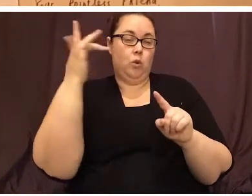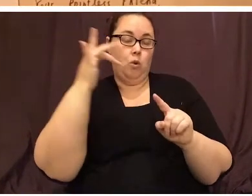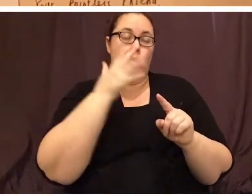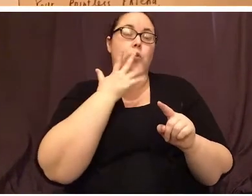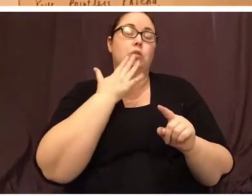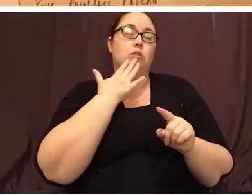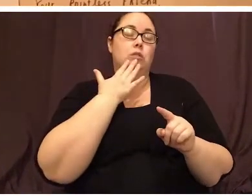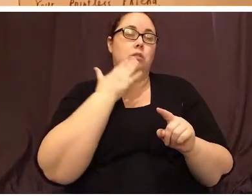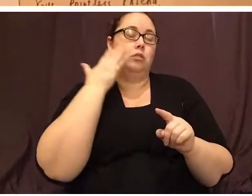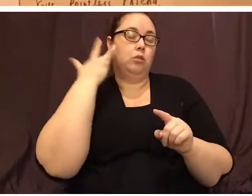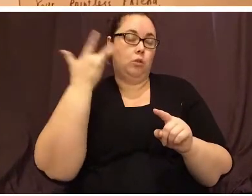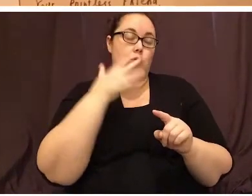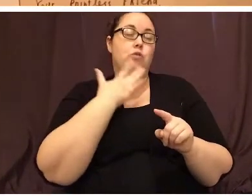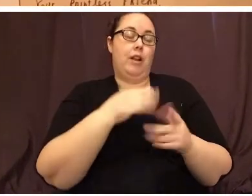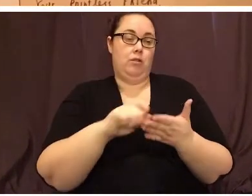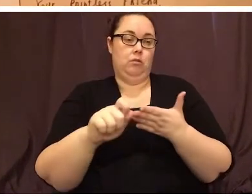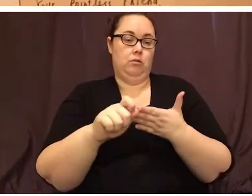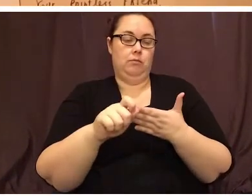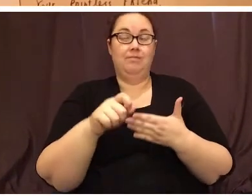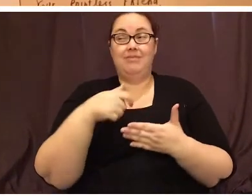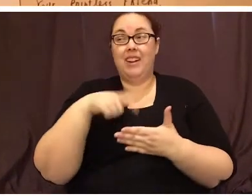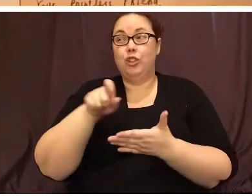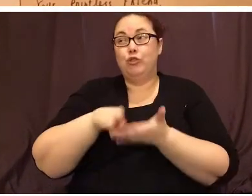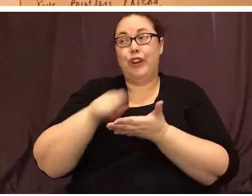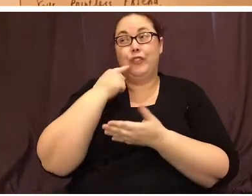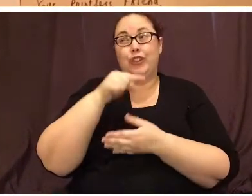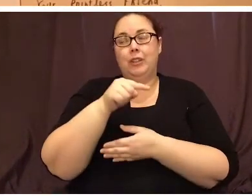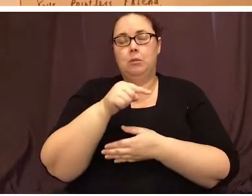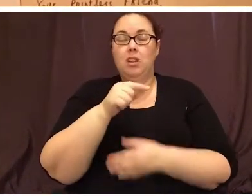This is not fun for me either, you know.